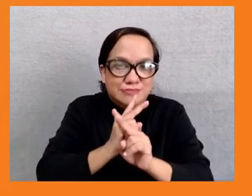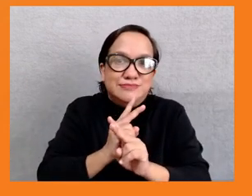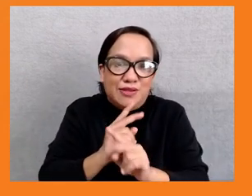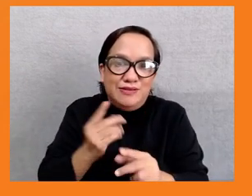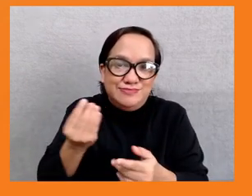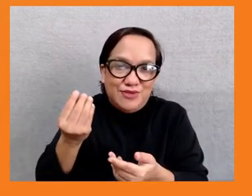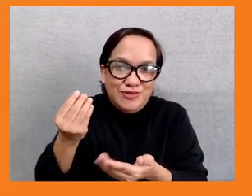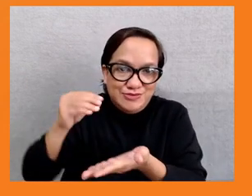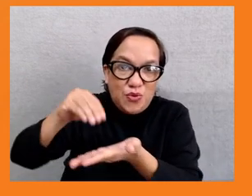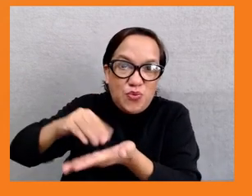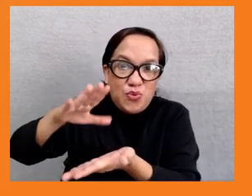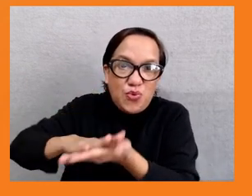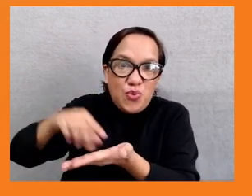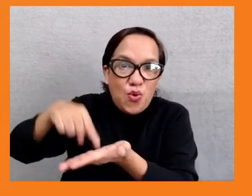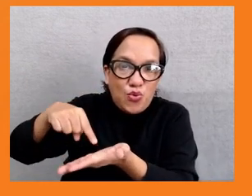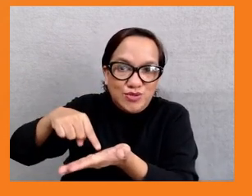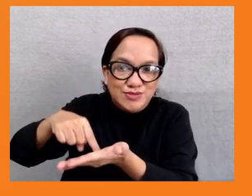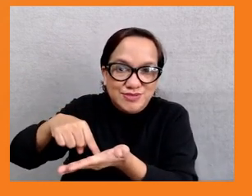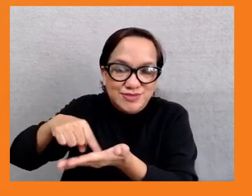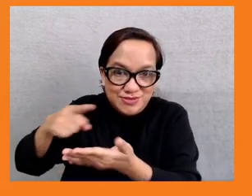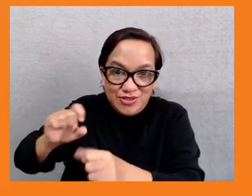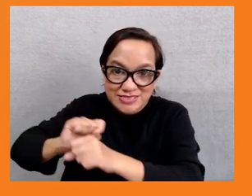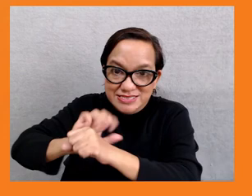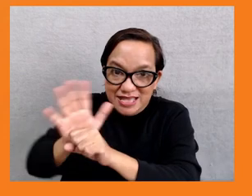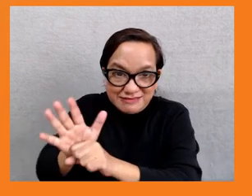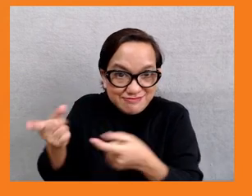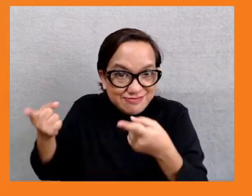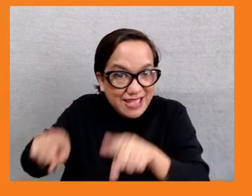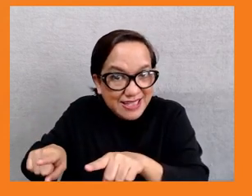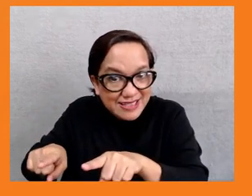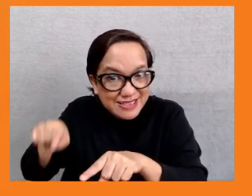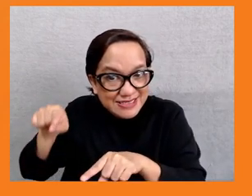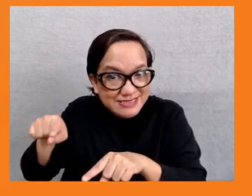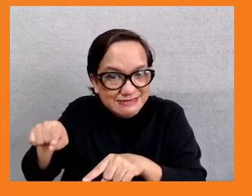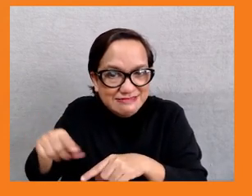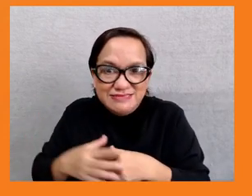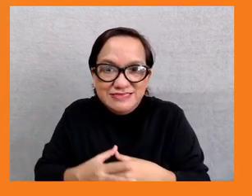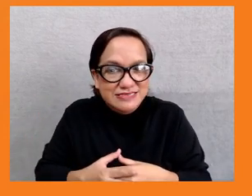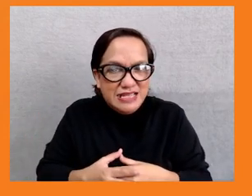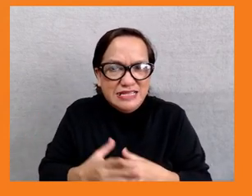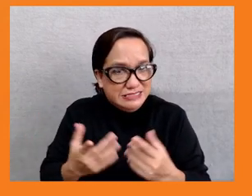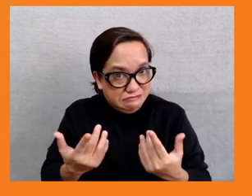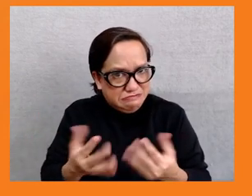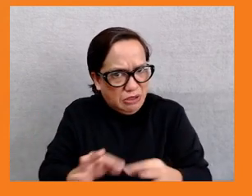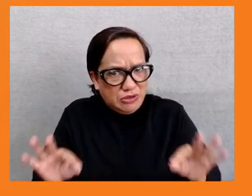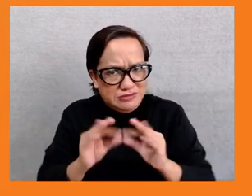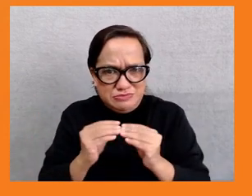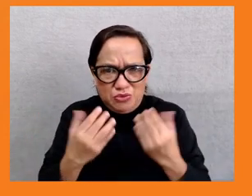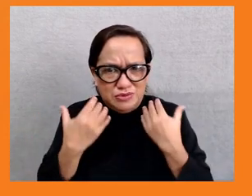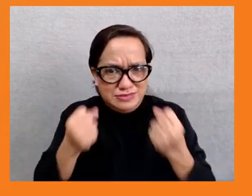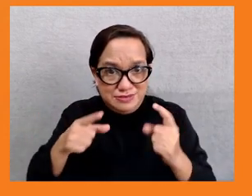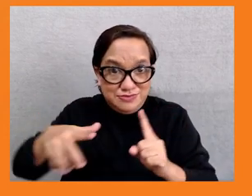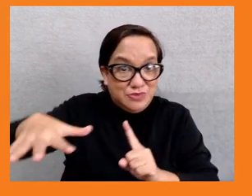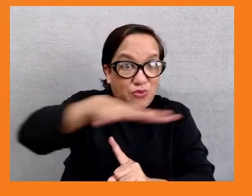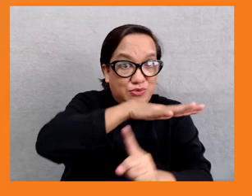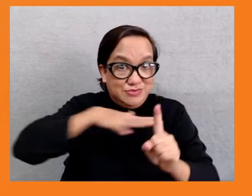pandemic did, I think, has really strengthened the overall recognition that social protection systems are a very important